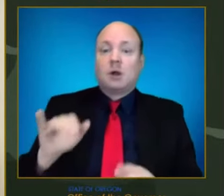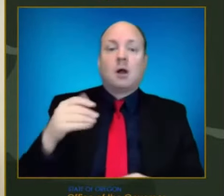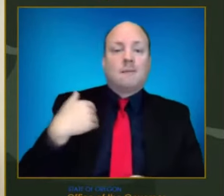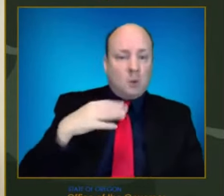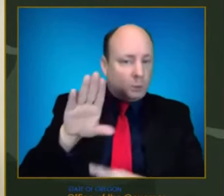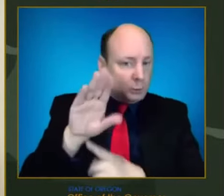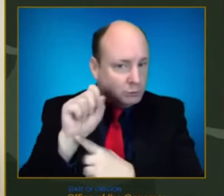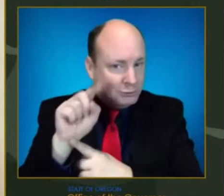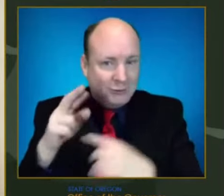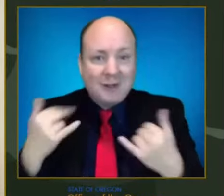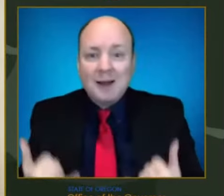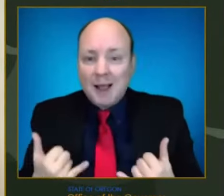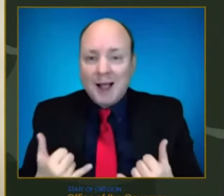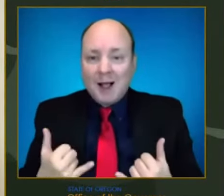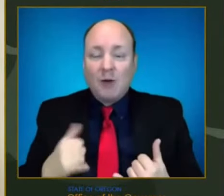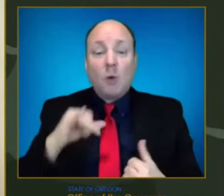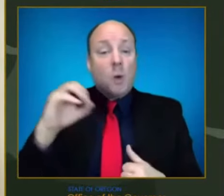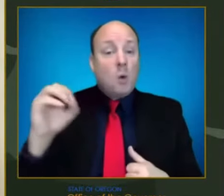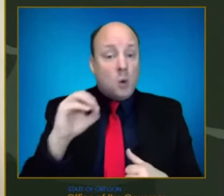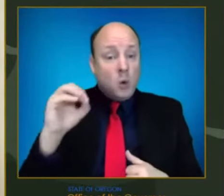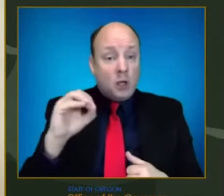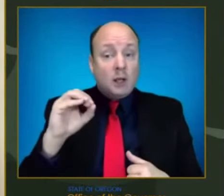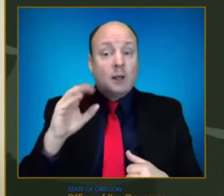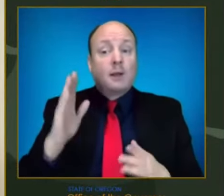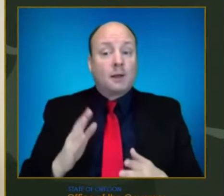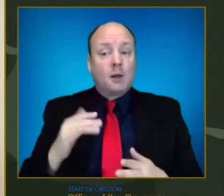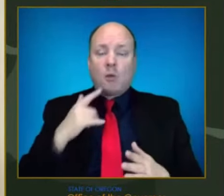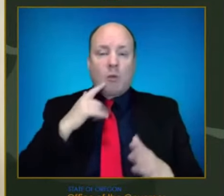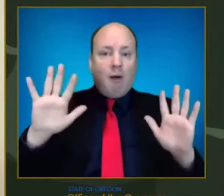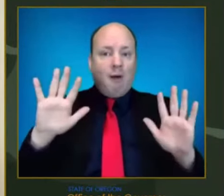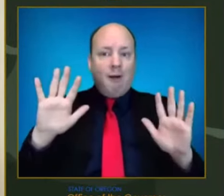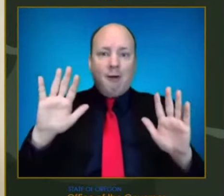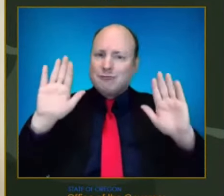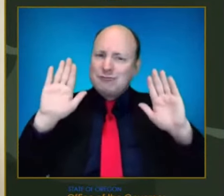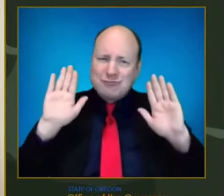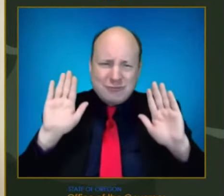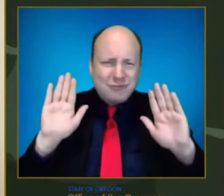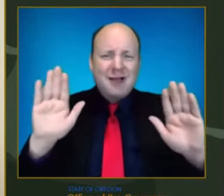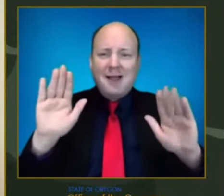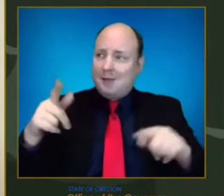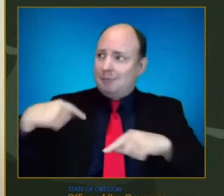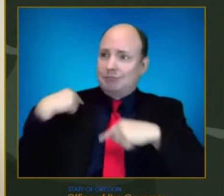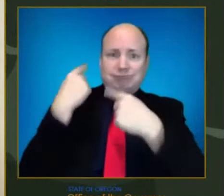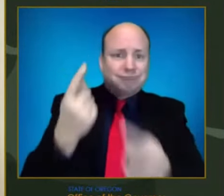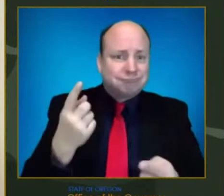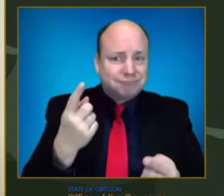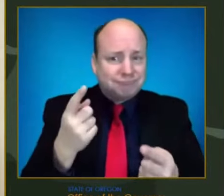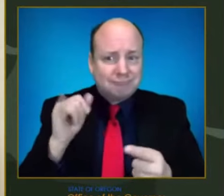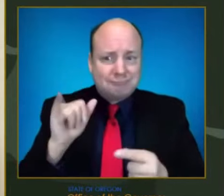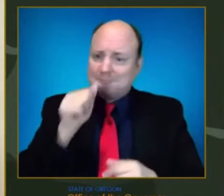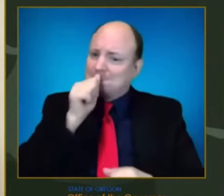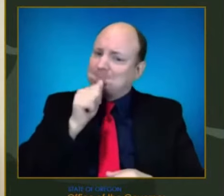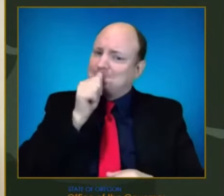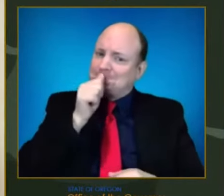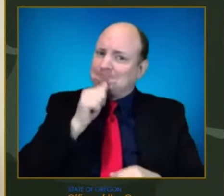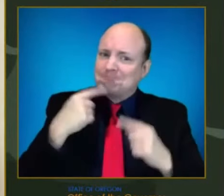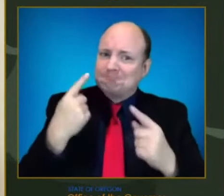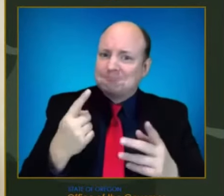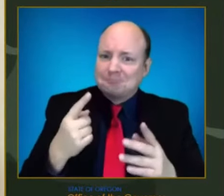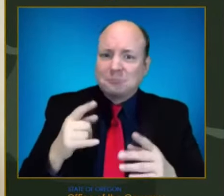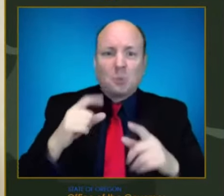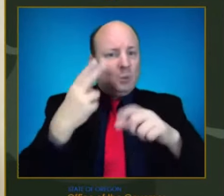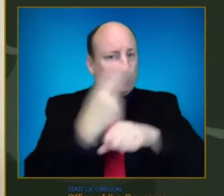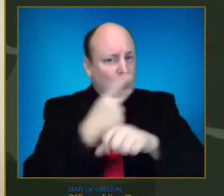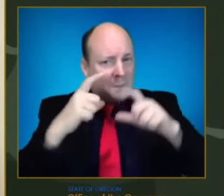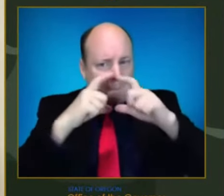pandemic have literally done an extraordinary job. Dr. taking actions, making